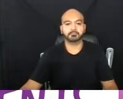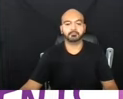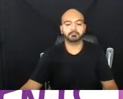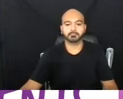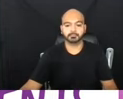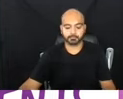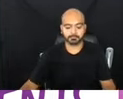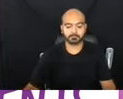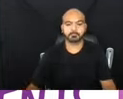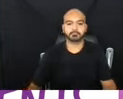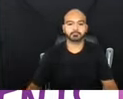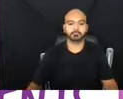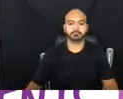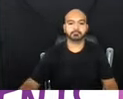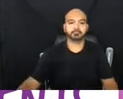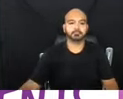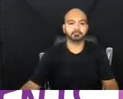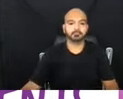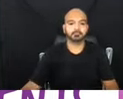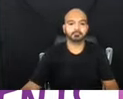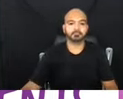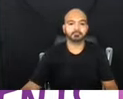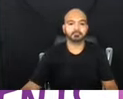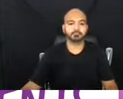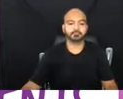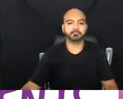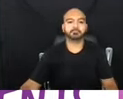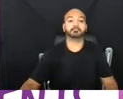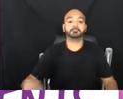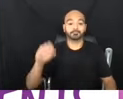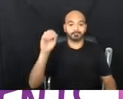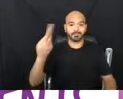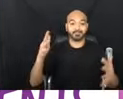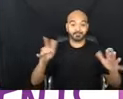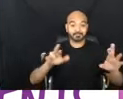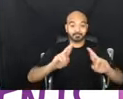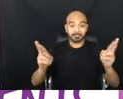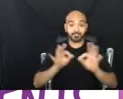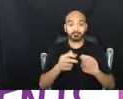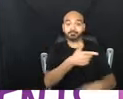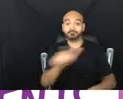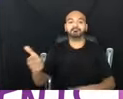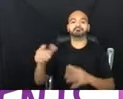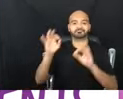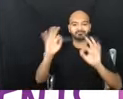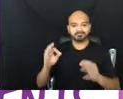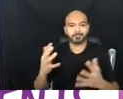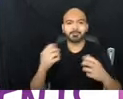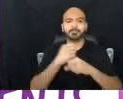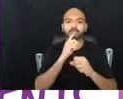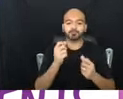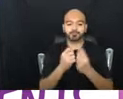Wonderful. We're all set. Great. So just wanted to make sure that everybody